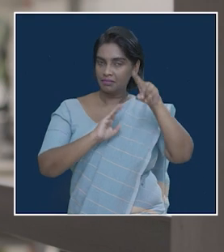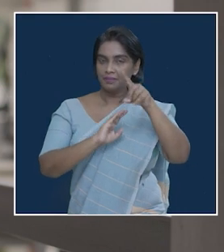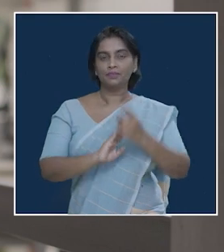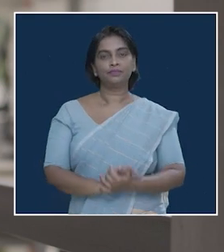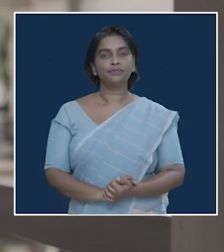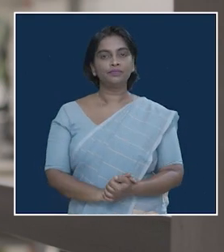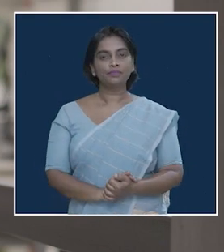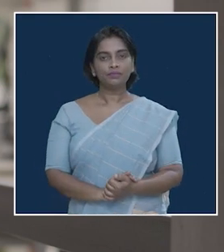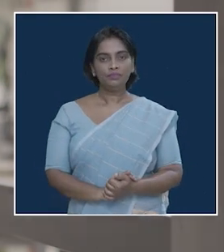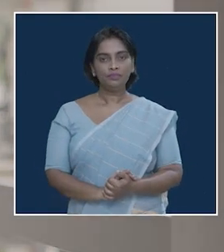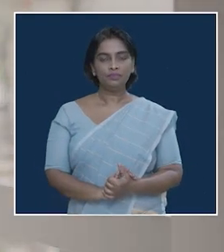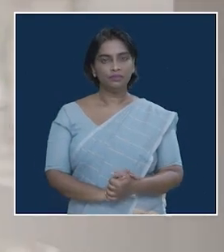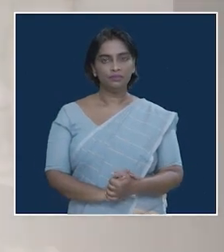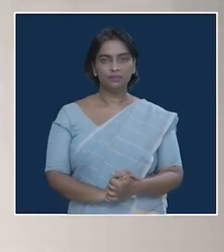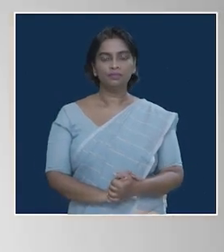and the region.